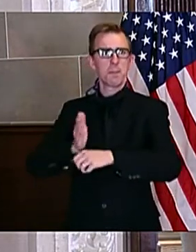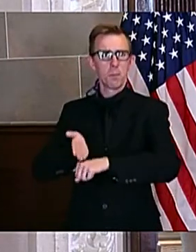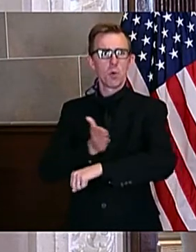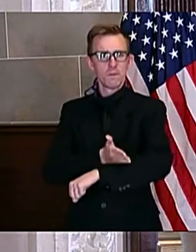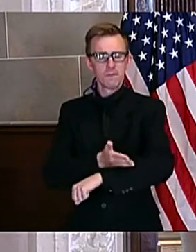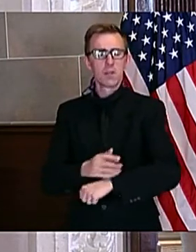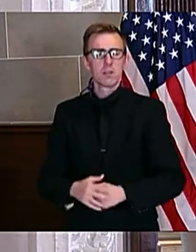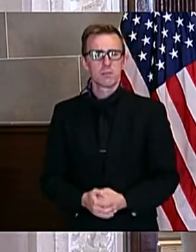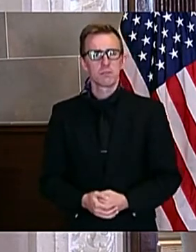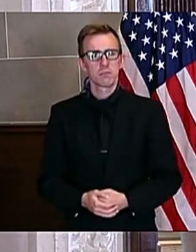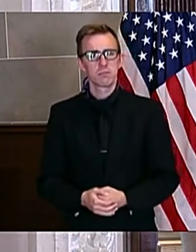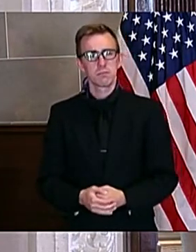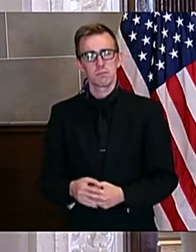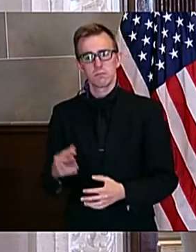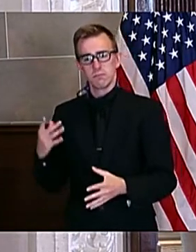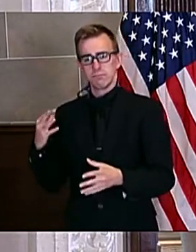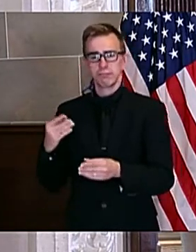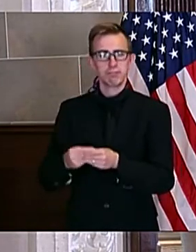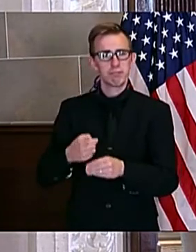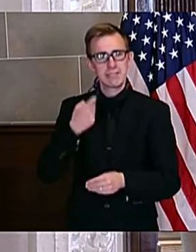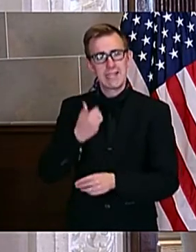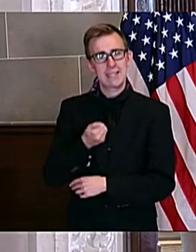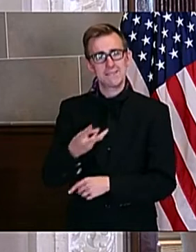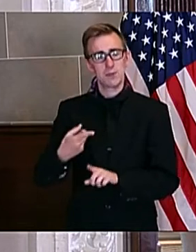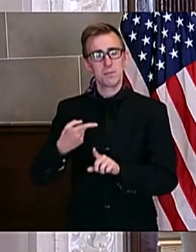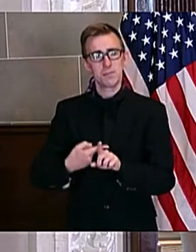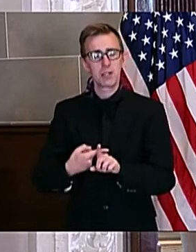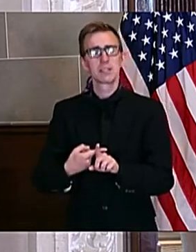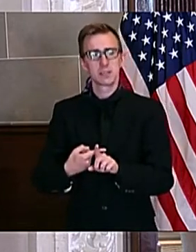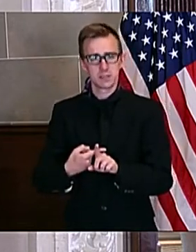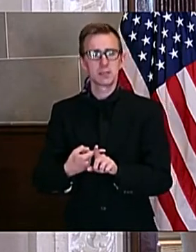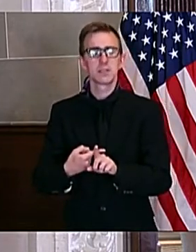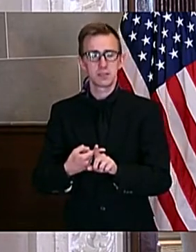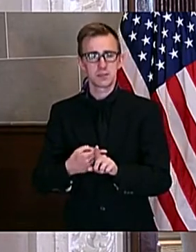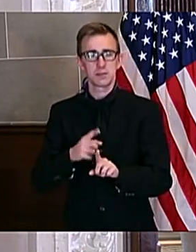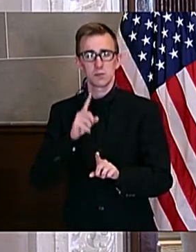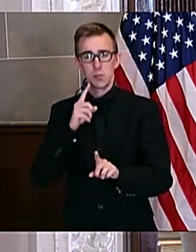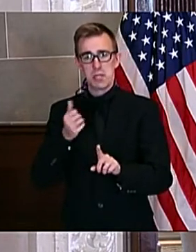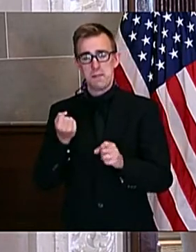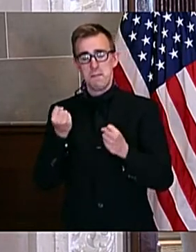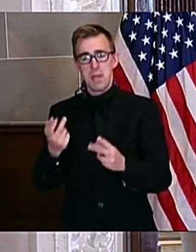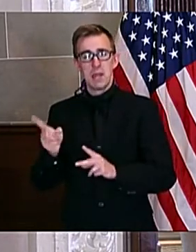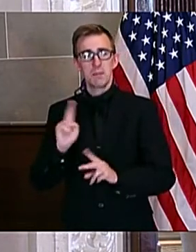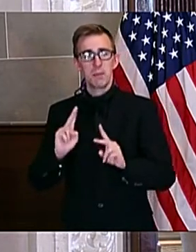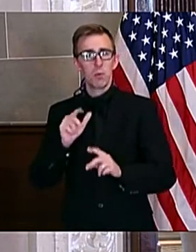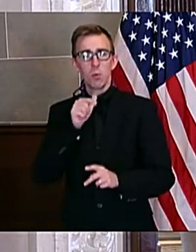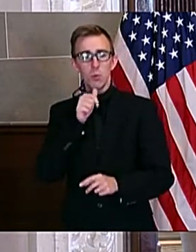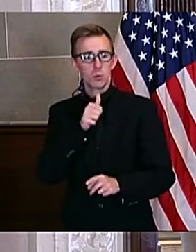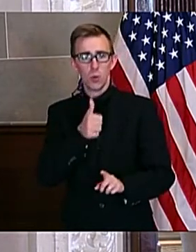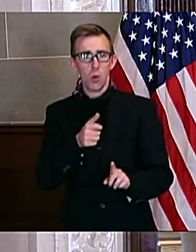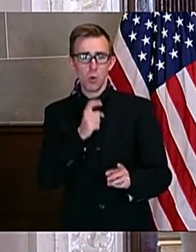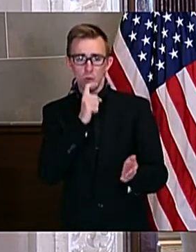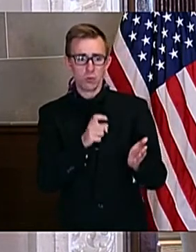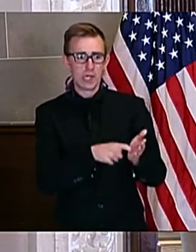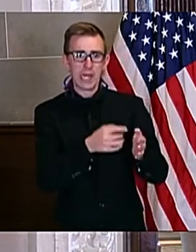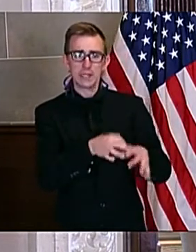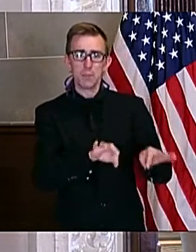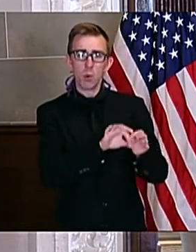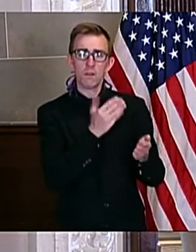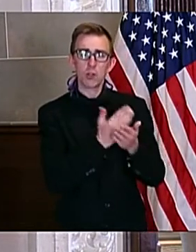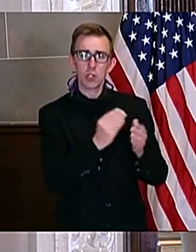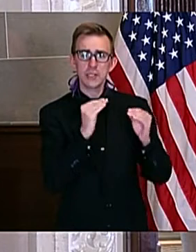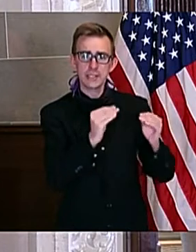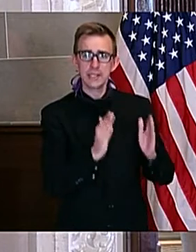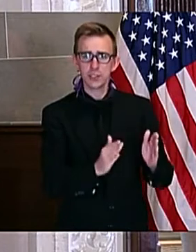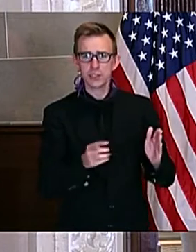forward through these past couple of months, and I doubt that there are many people who do not recognize the importance of good